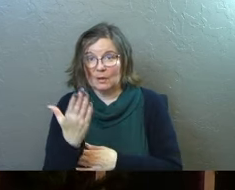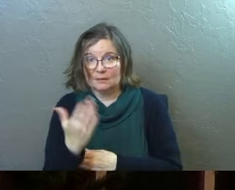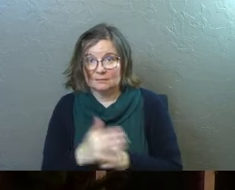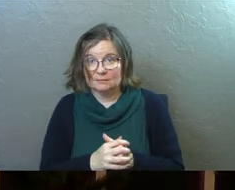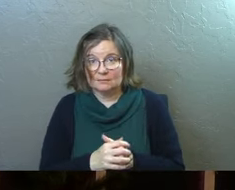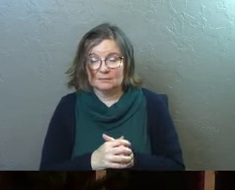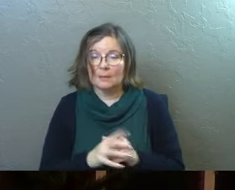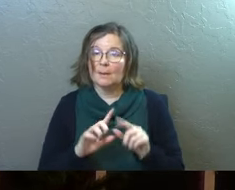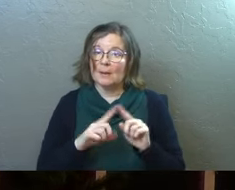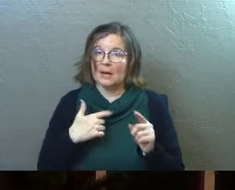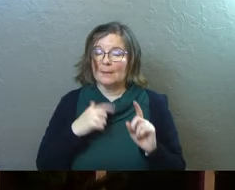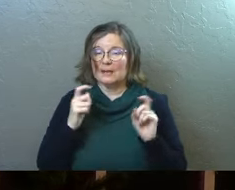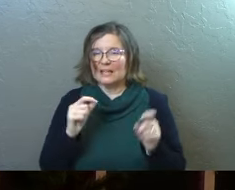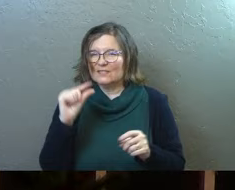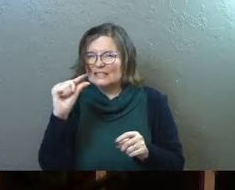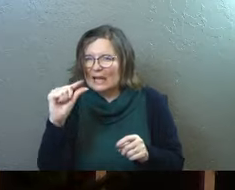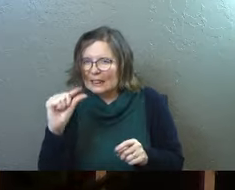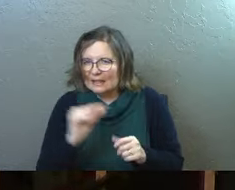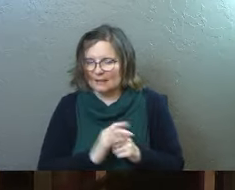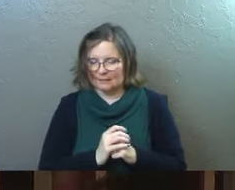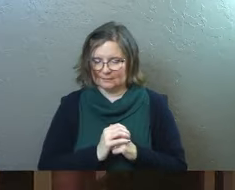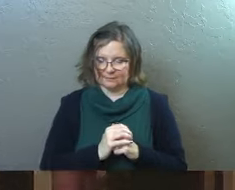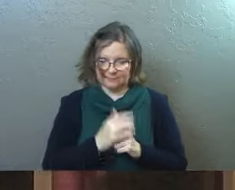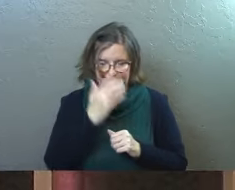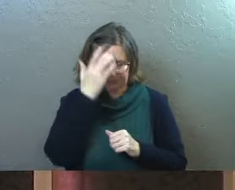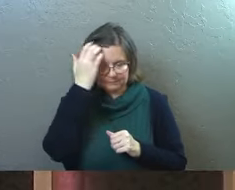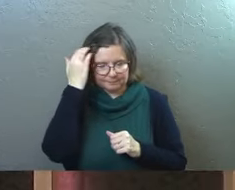but I'm going to give you just a tiny anything.